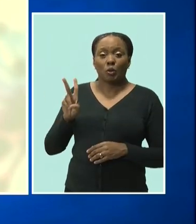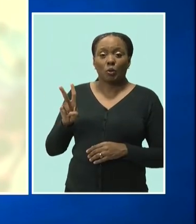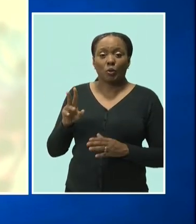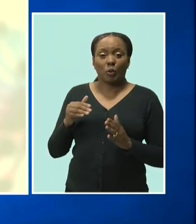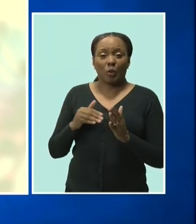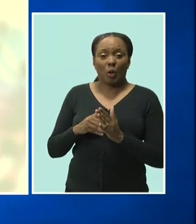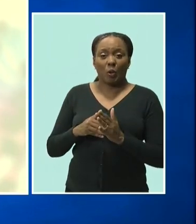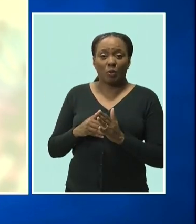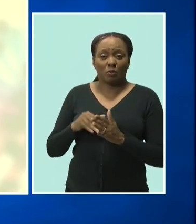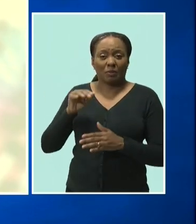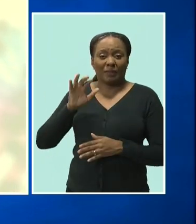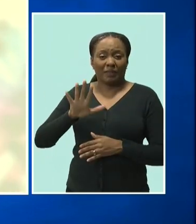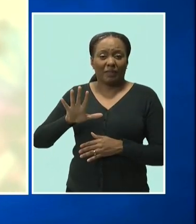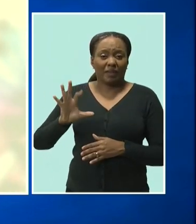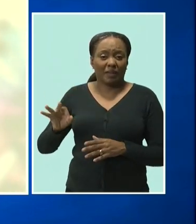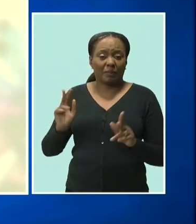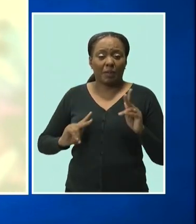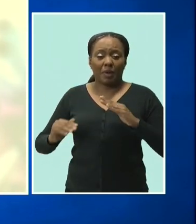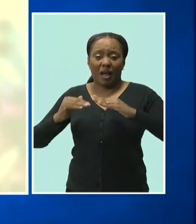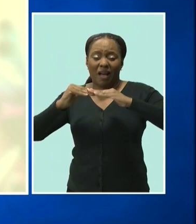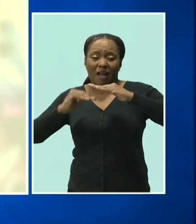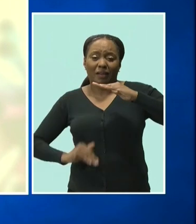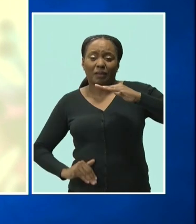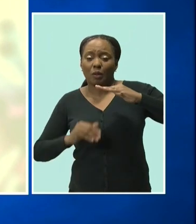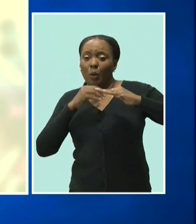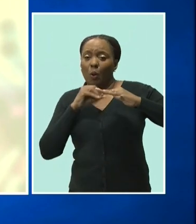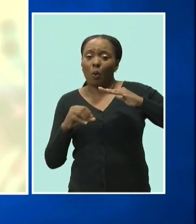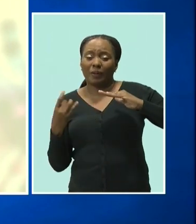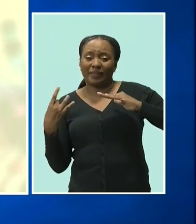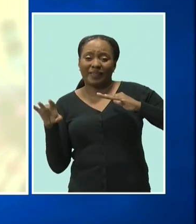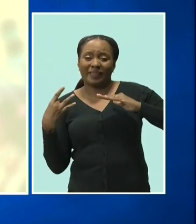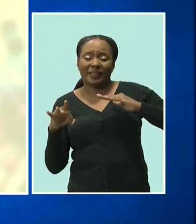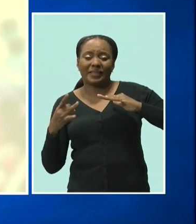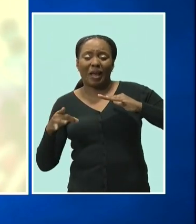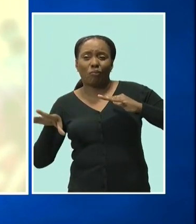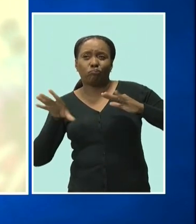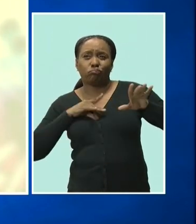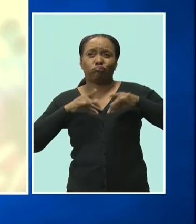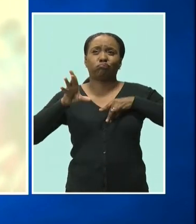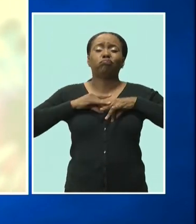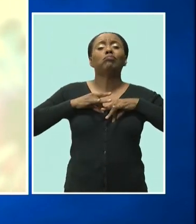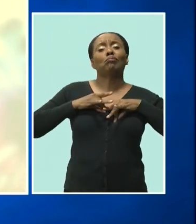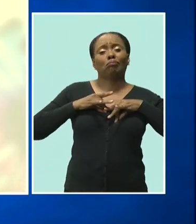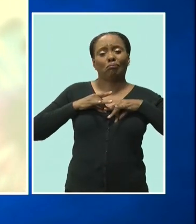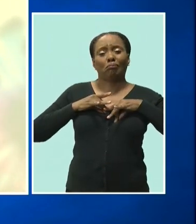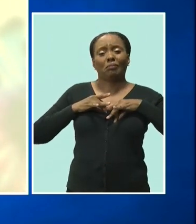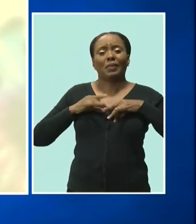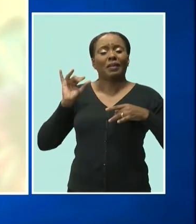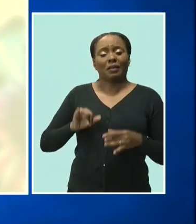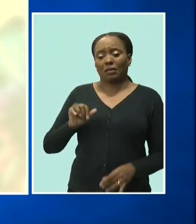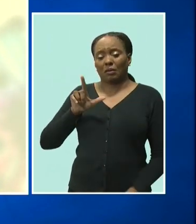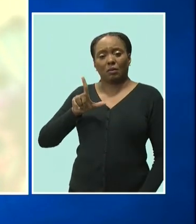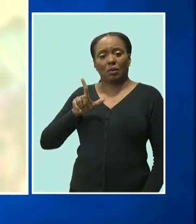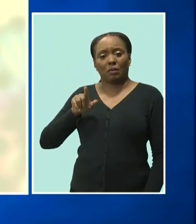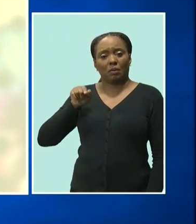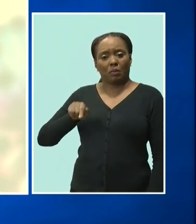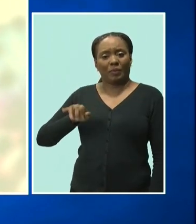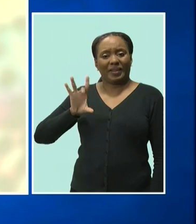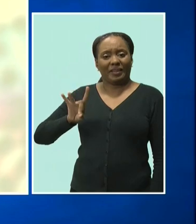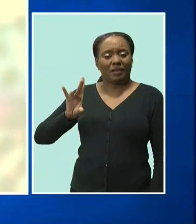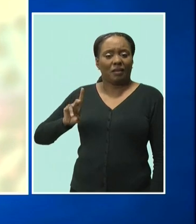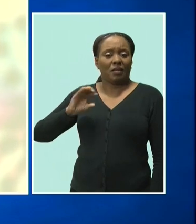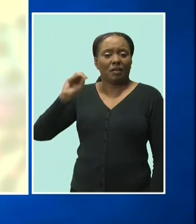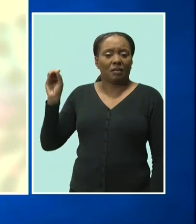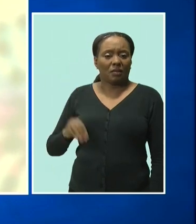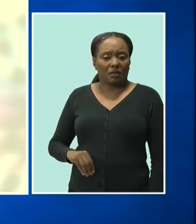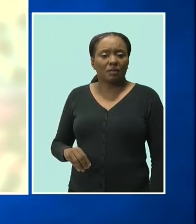2,059 people under the age of 18 contracted the virus in the month. That's 21.87% of the